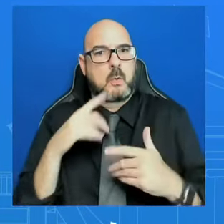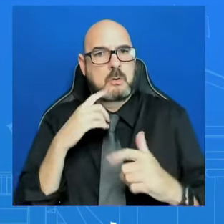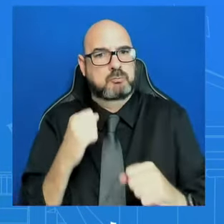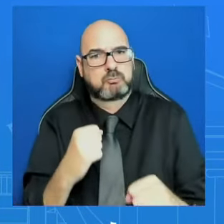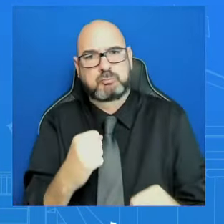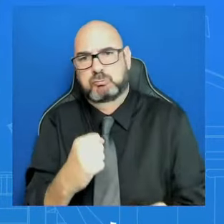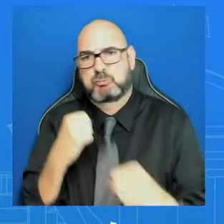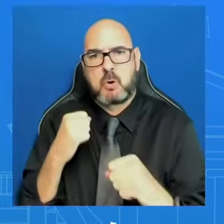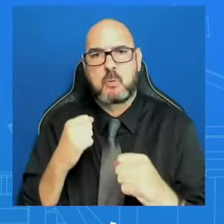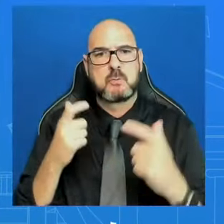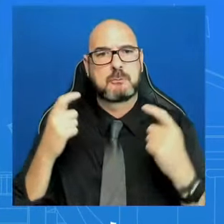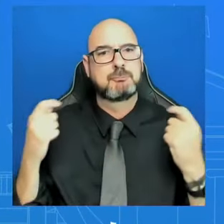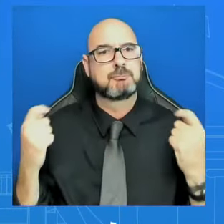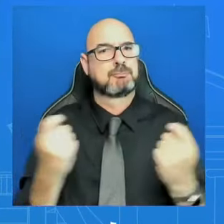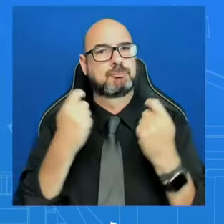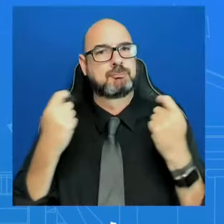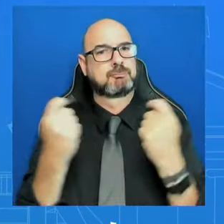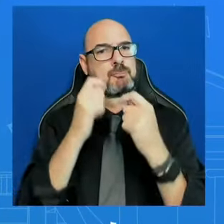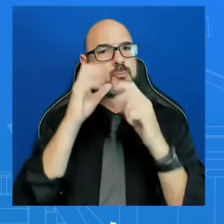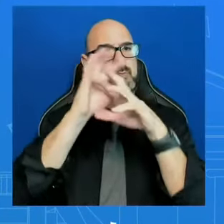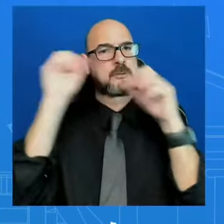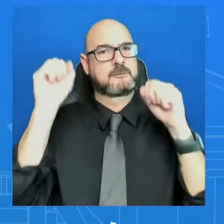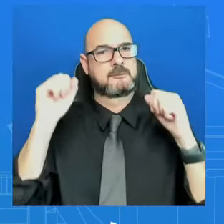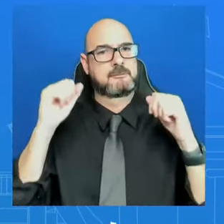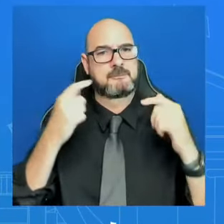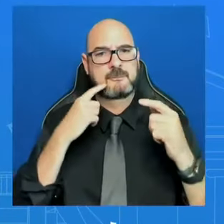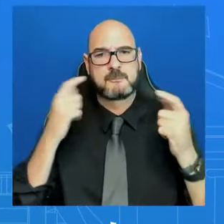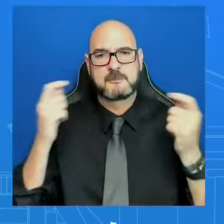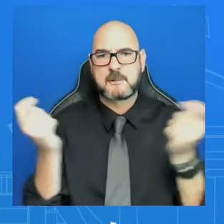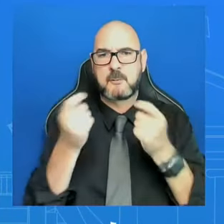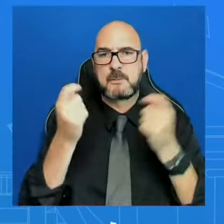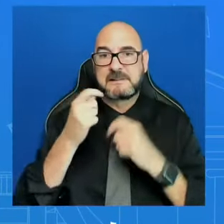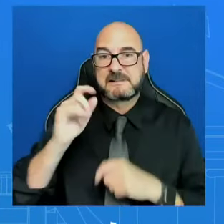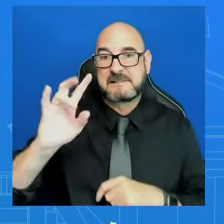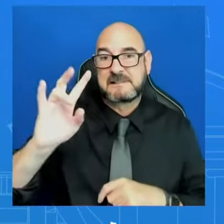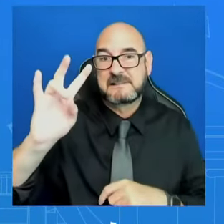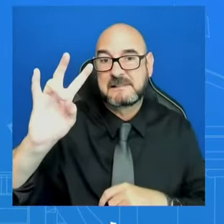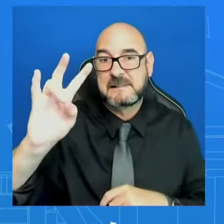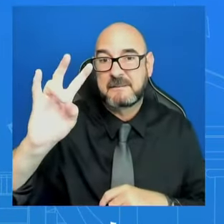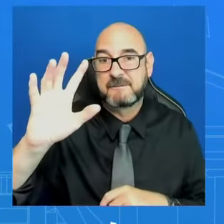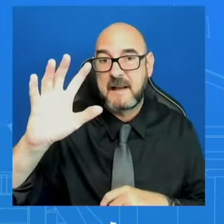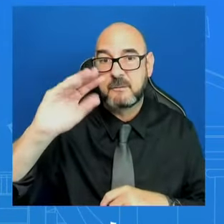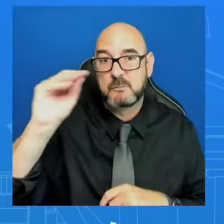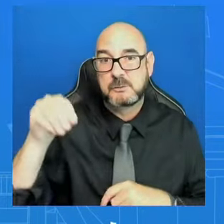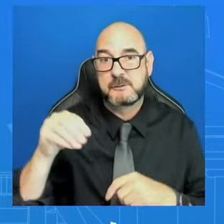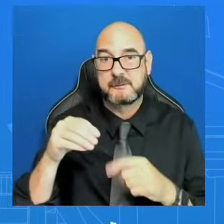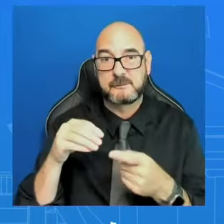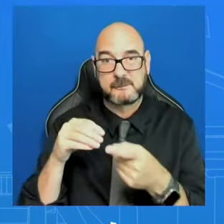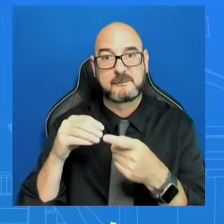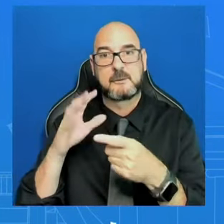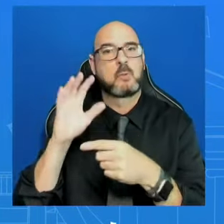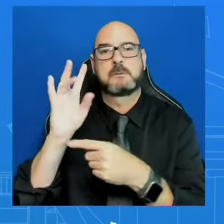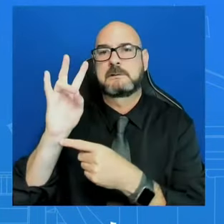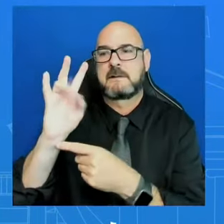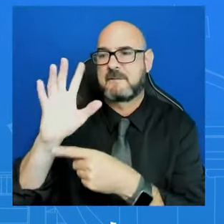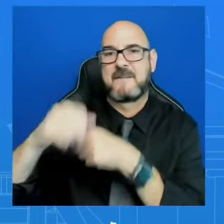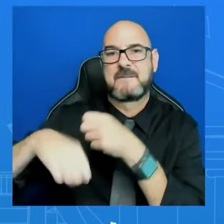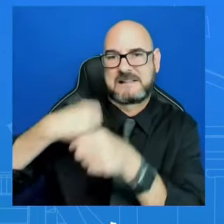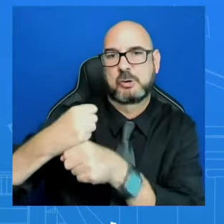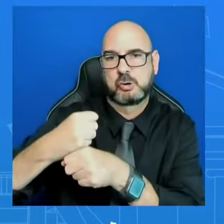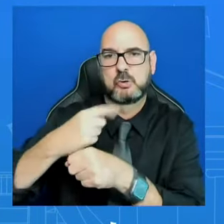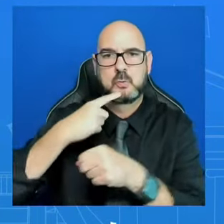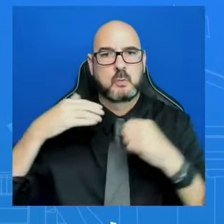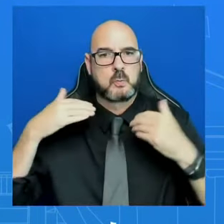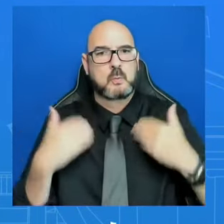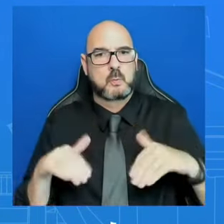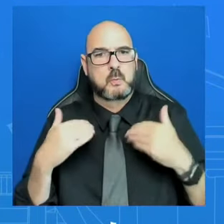milestone. For 75 years, the NATO alliance has stood together for freedom and against aggression, provided an unrivaled bulwark of security that